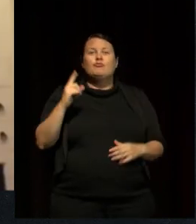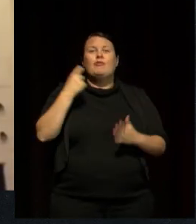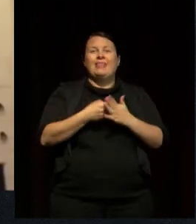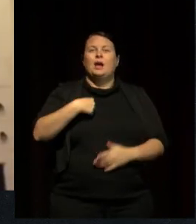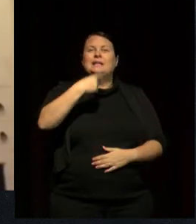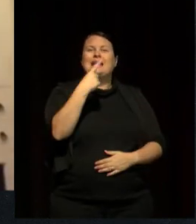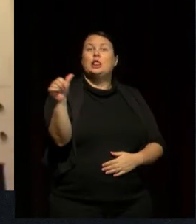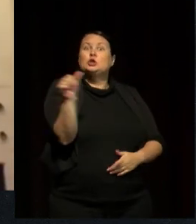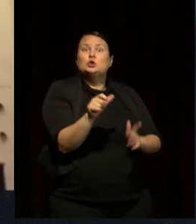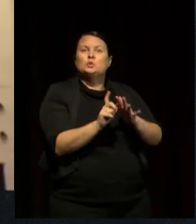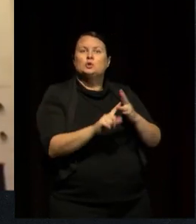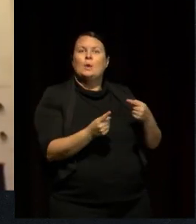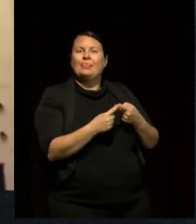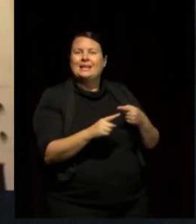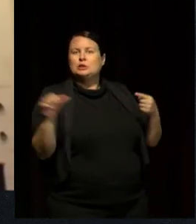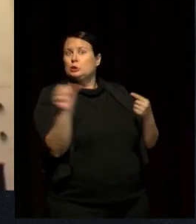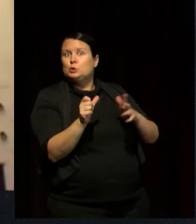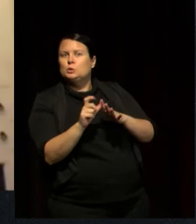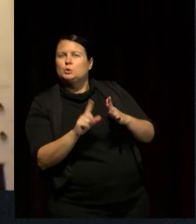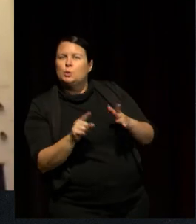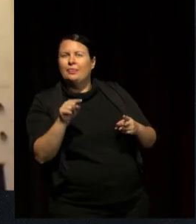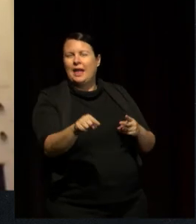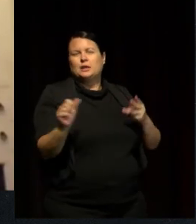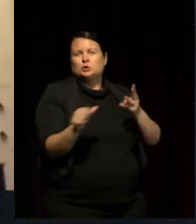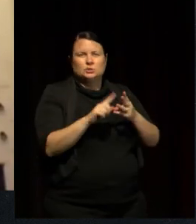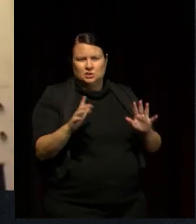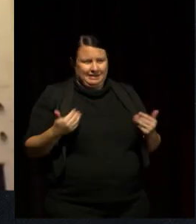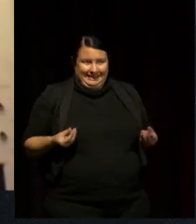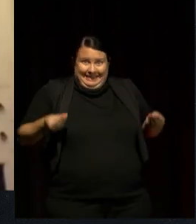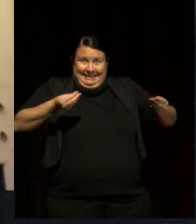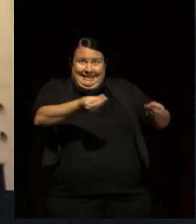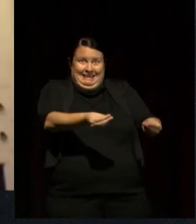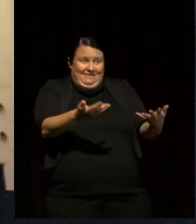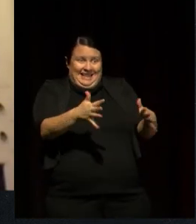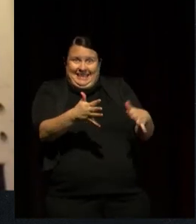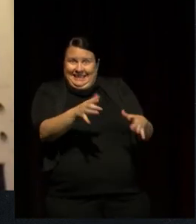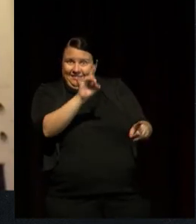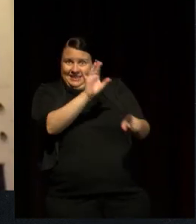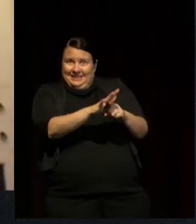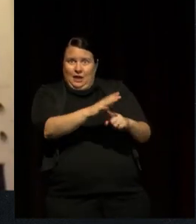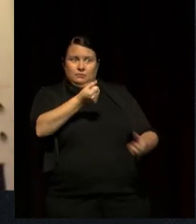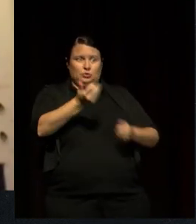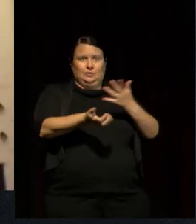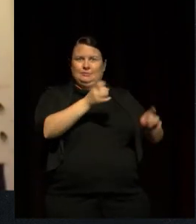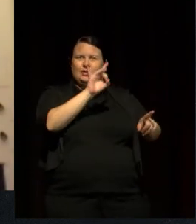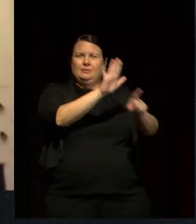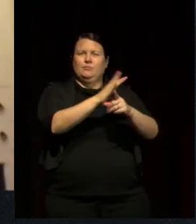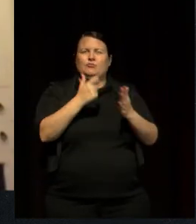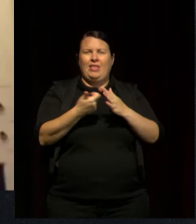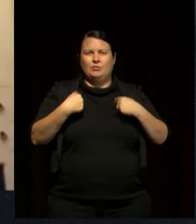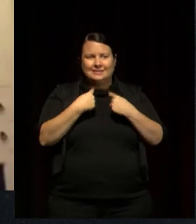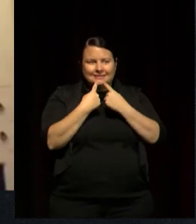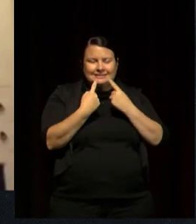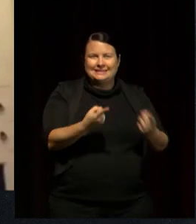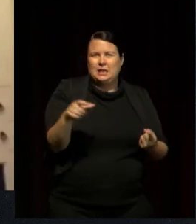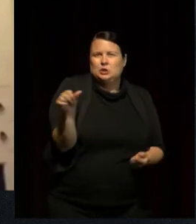that people think children are capable of or the express art that adults sort of determine they're going